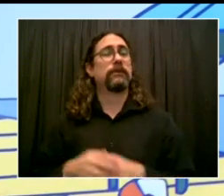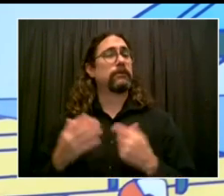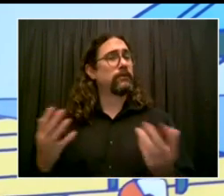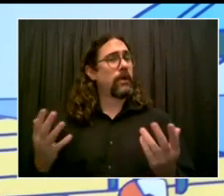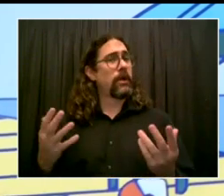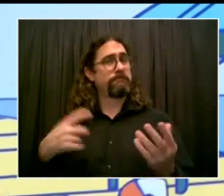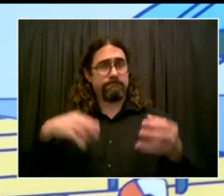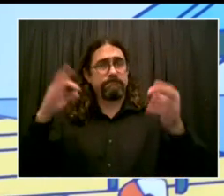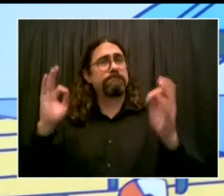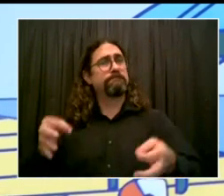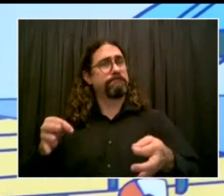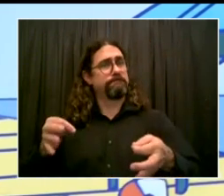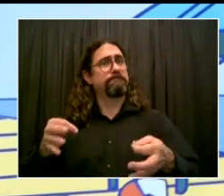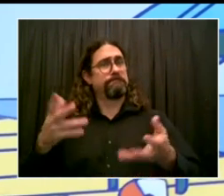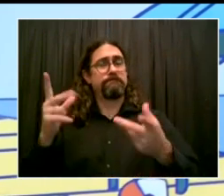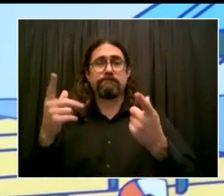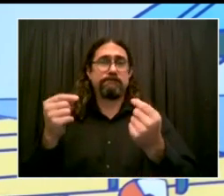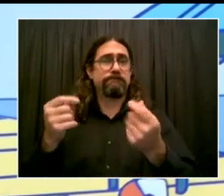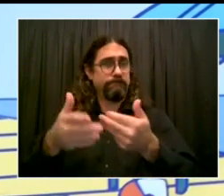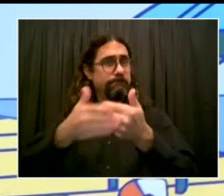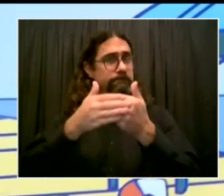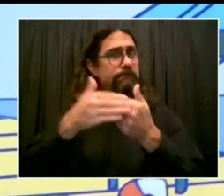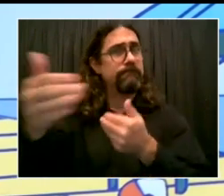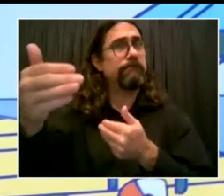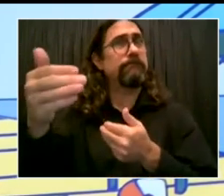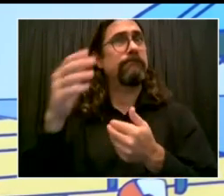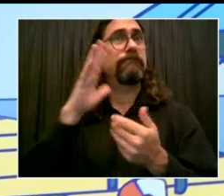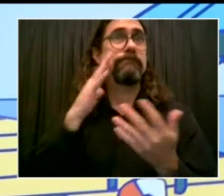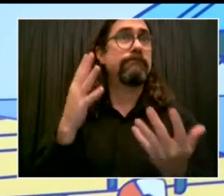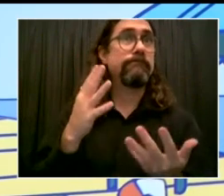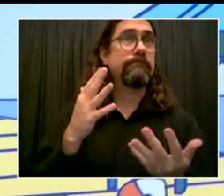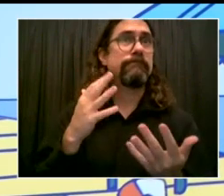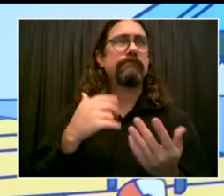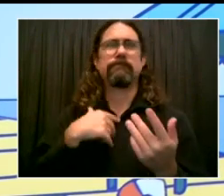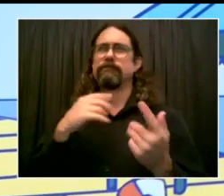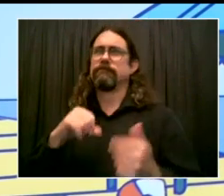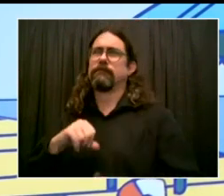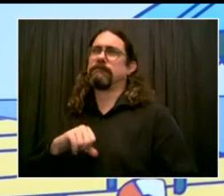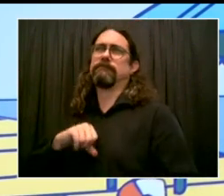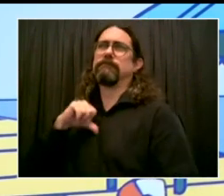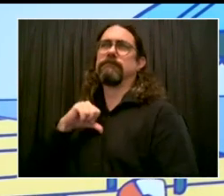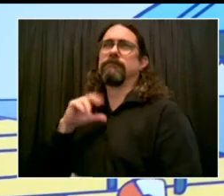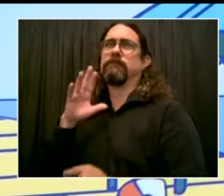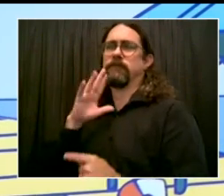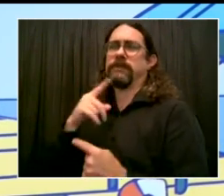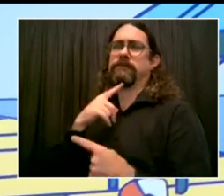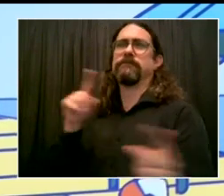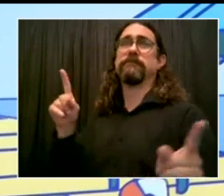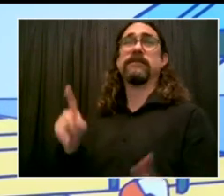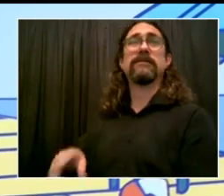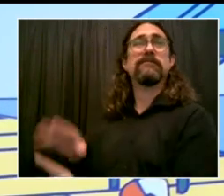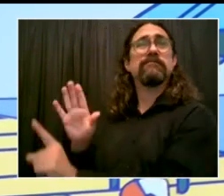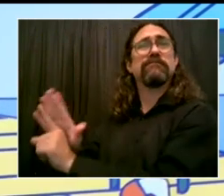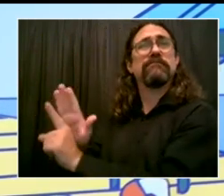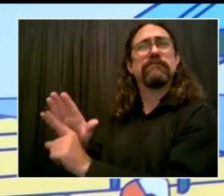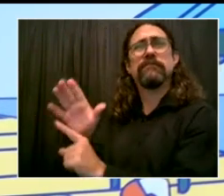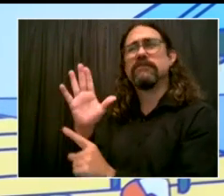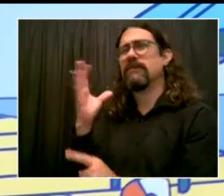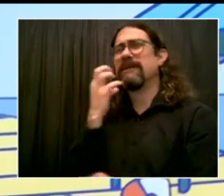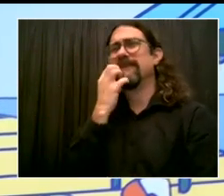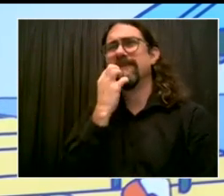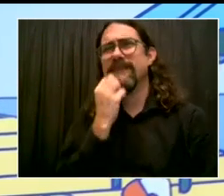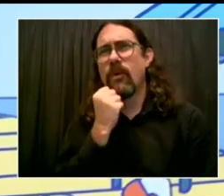his good values. Family Justice Center on Stuyvesant Place does so much good